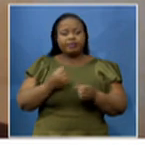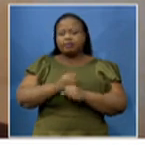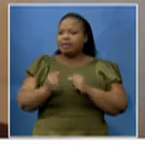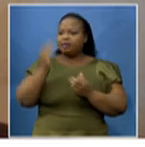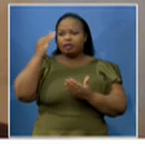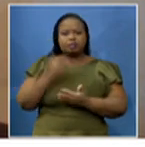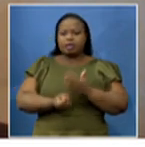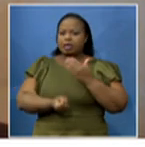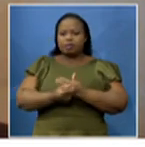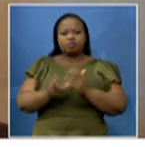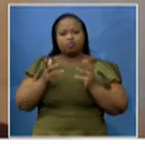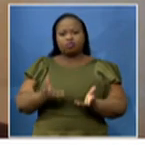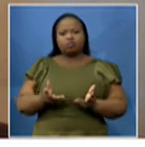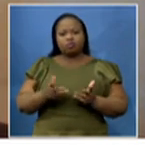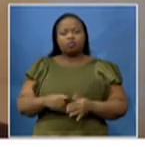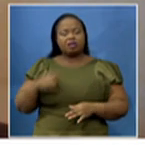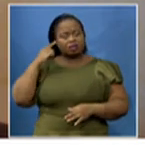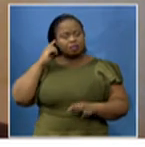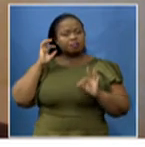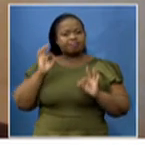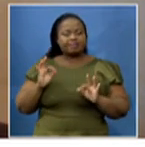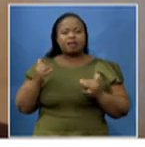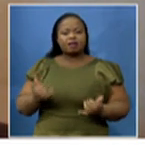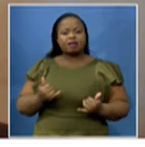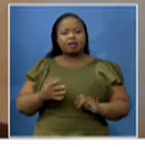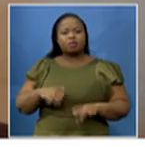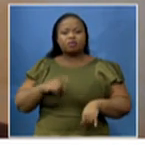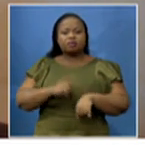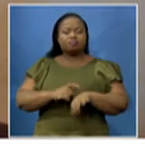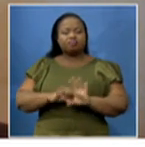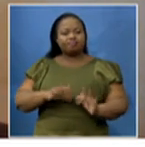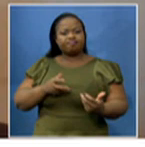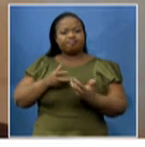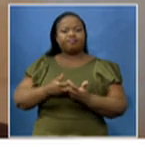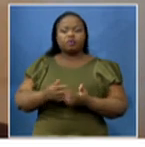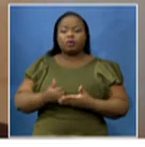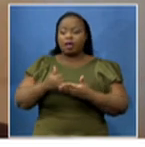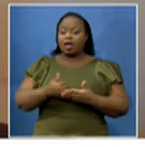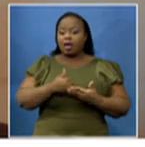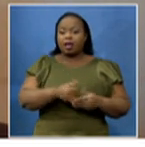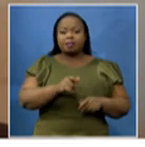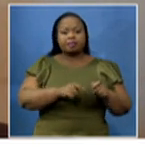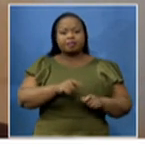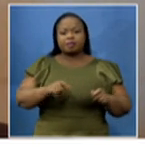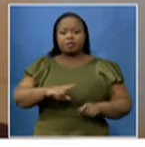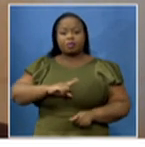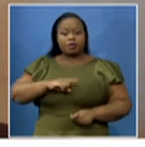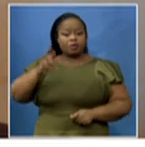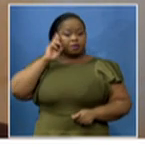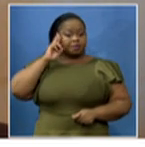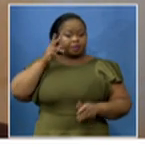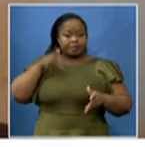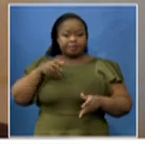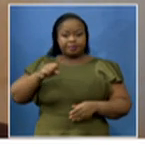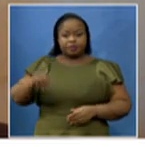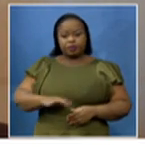be pleased more than what we are at the current moment to contribute towards saving many lives. You would remember that in South Africa there is